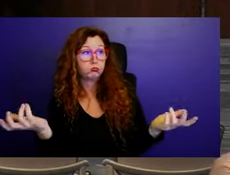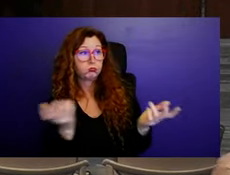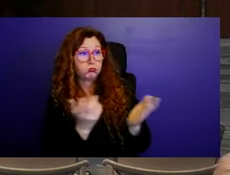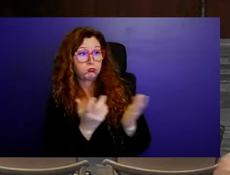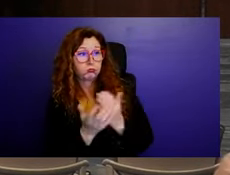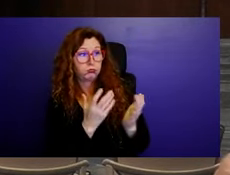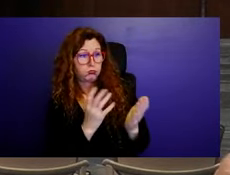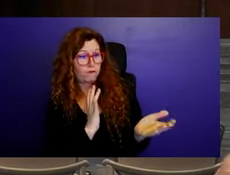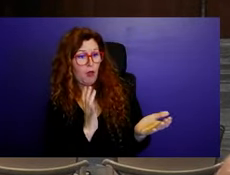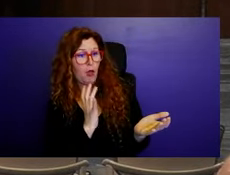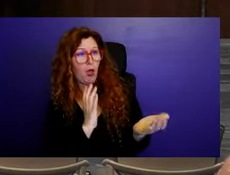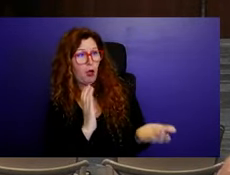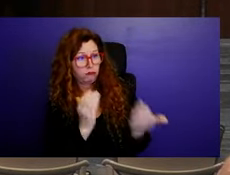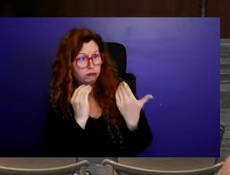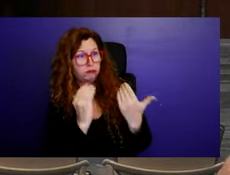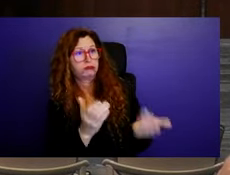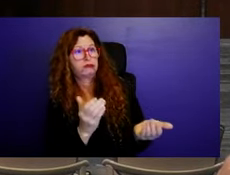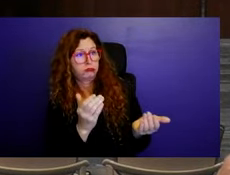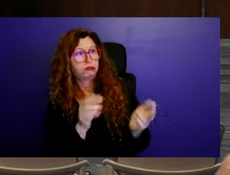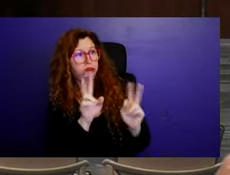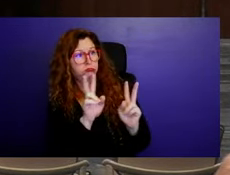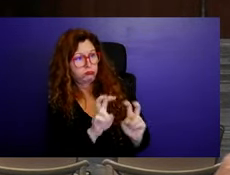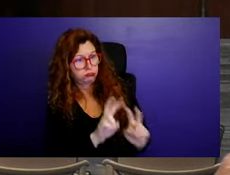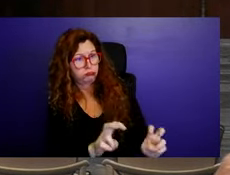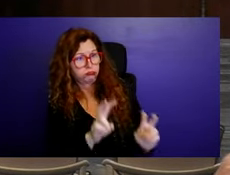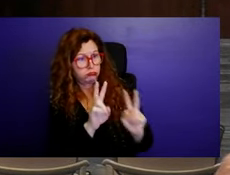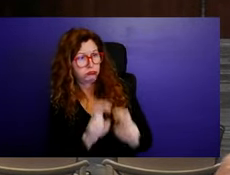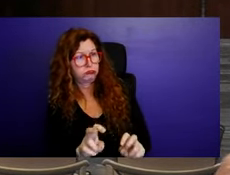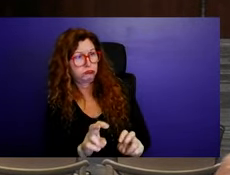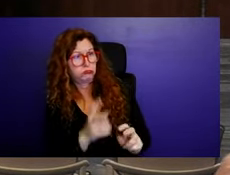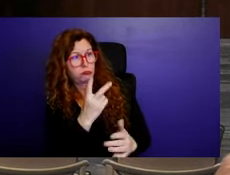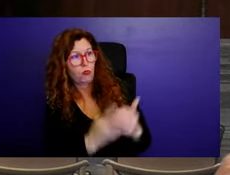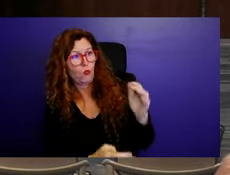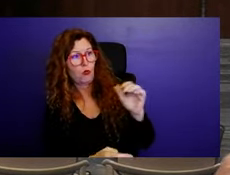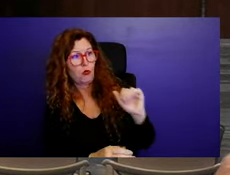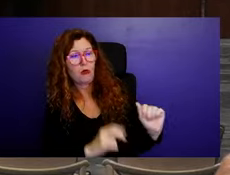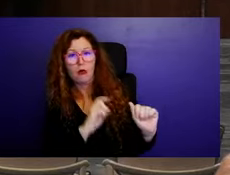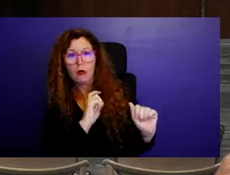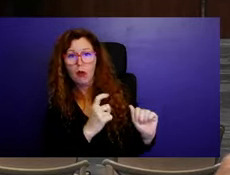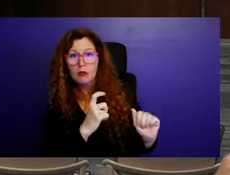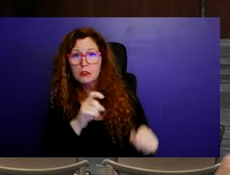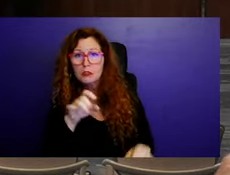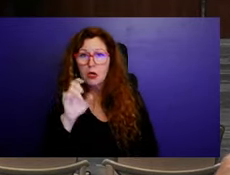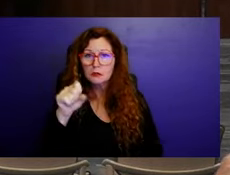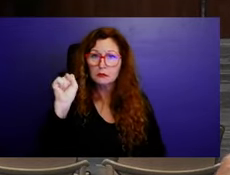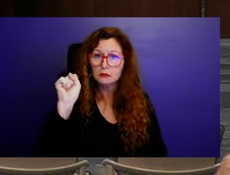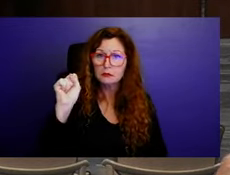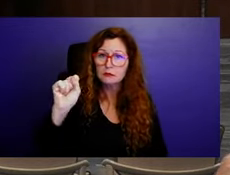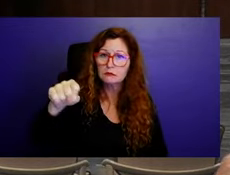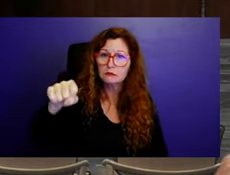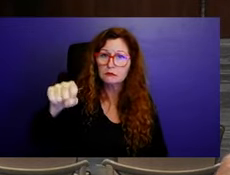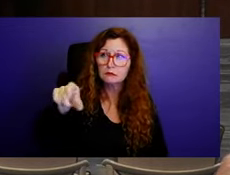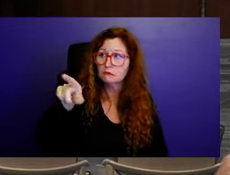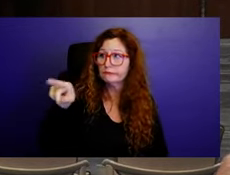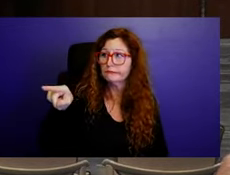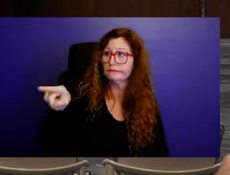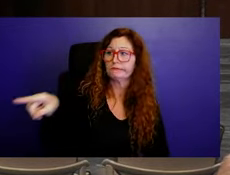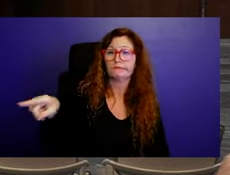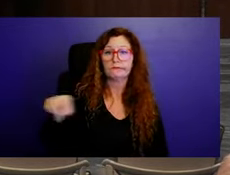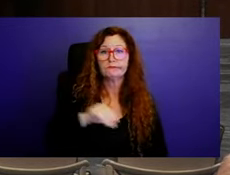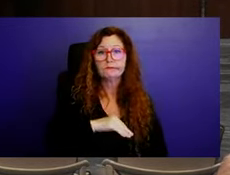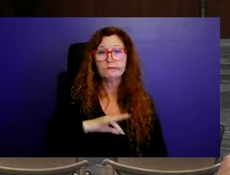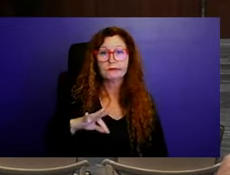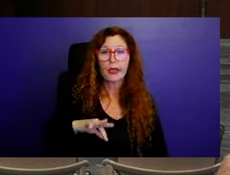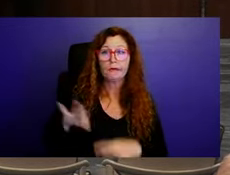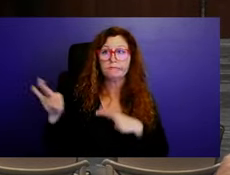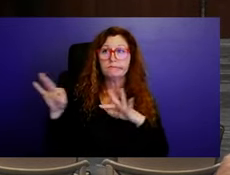zones. I think that that, I think that Amanda made, you know, that point that to, to look at the big picture and look